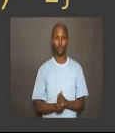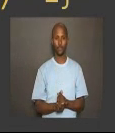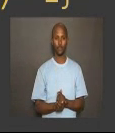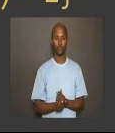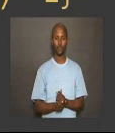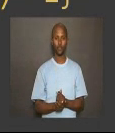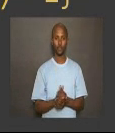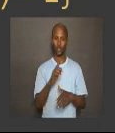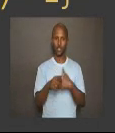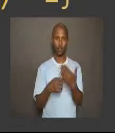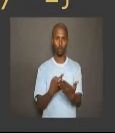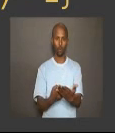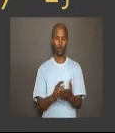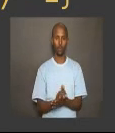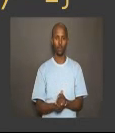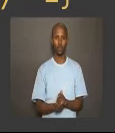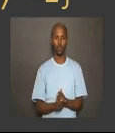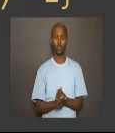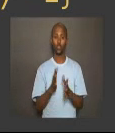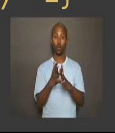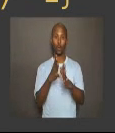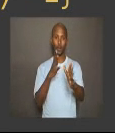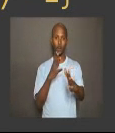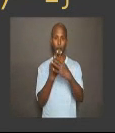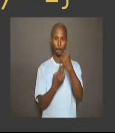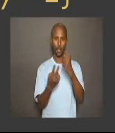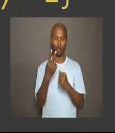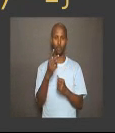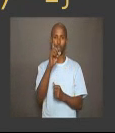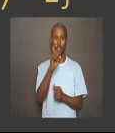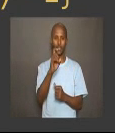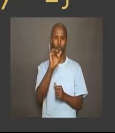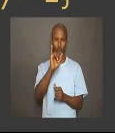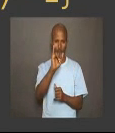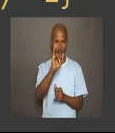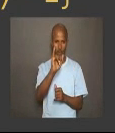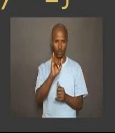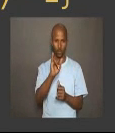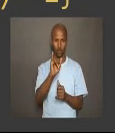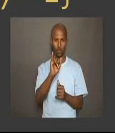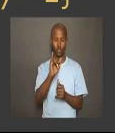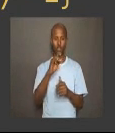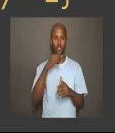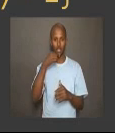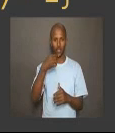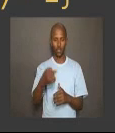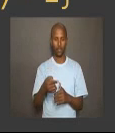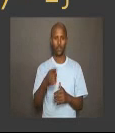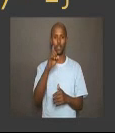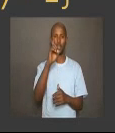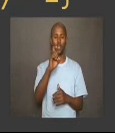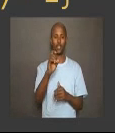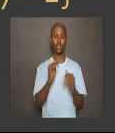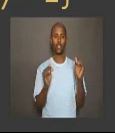Therefore, the ordered pair of X, Y is such that X